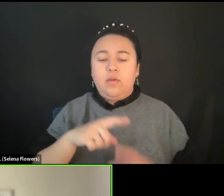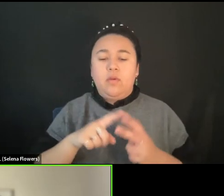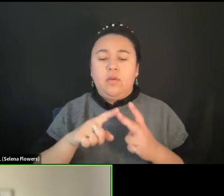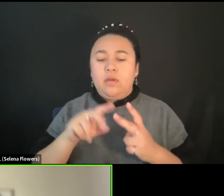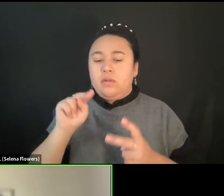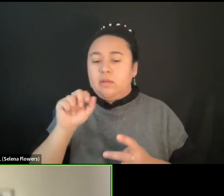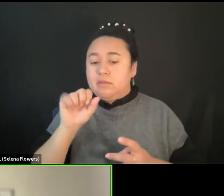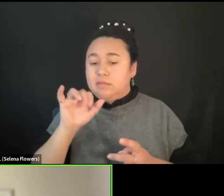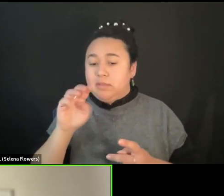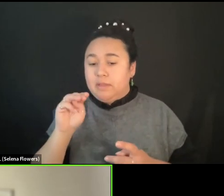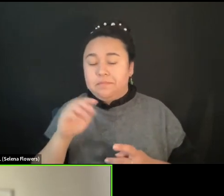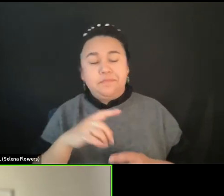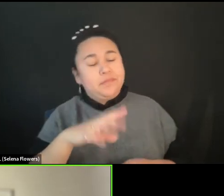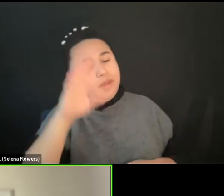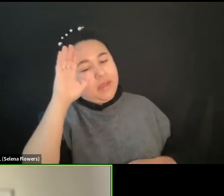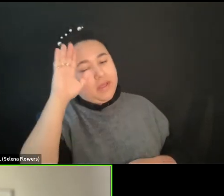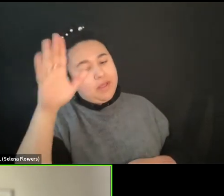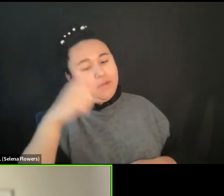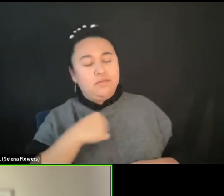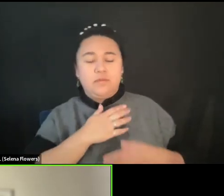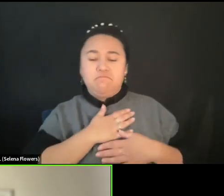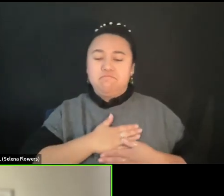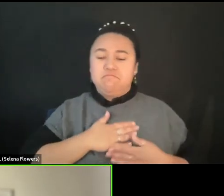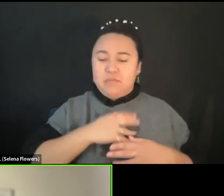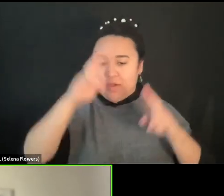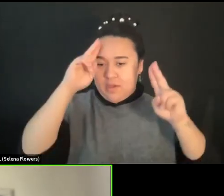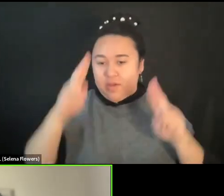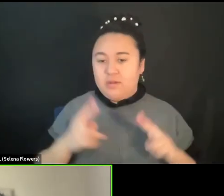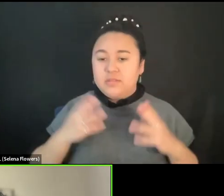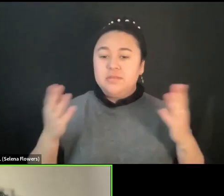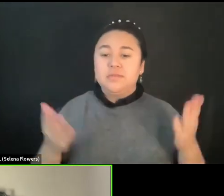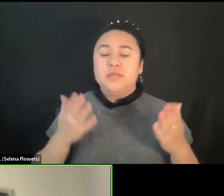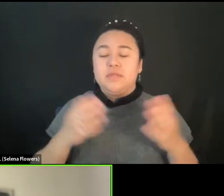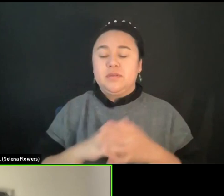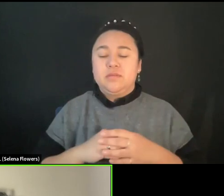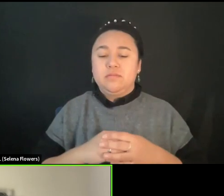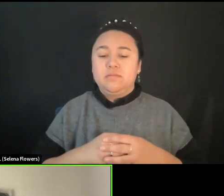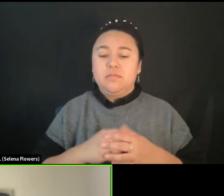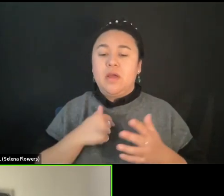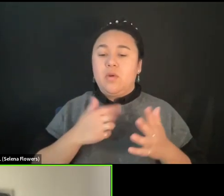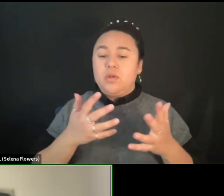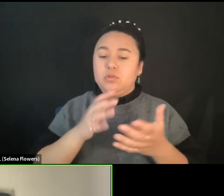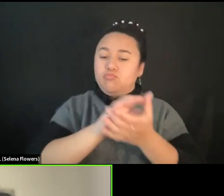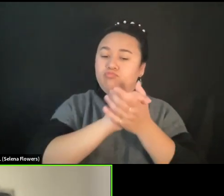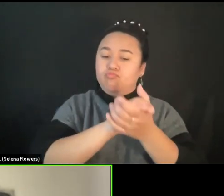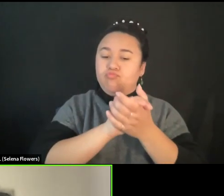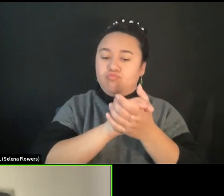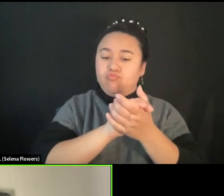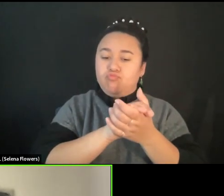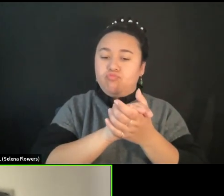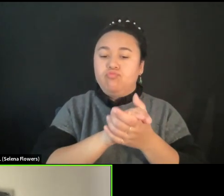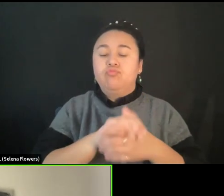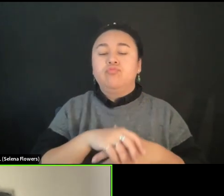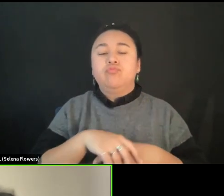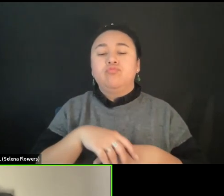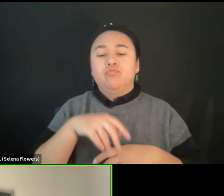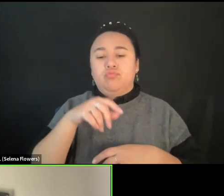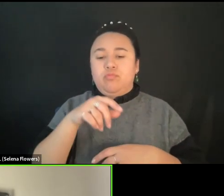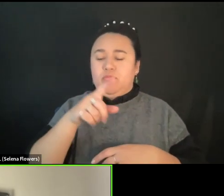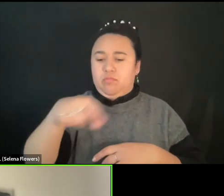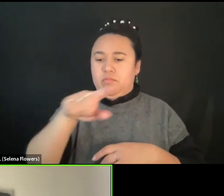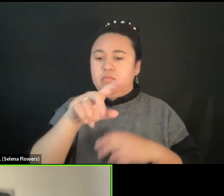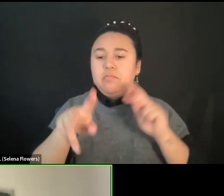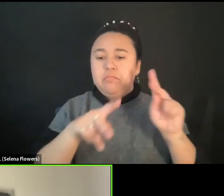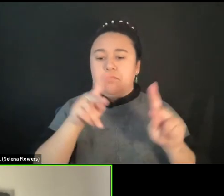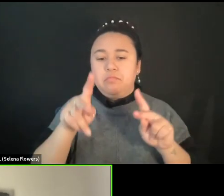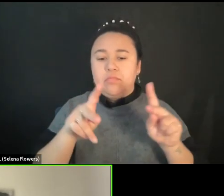a pleasure to be here, an honor of mine. And I would like to congratulate the World Theater Day while I would like to